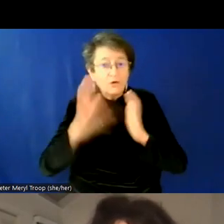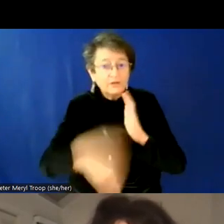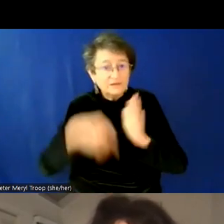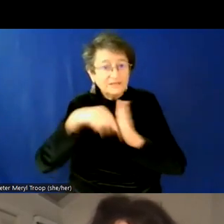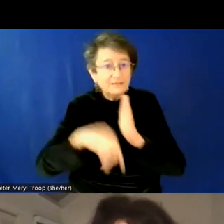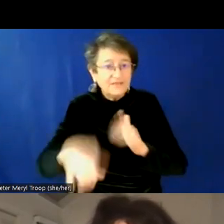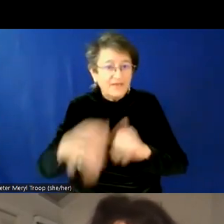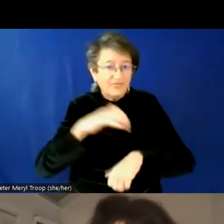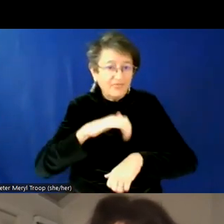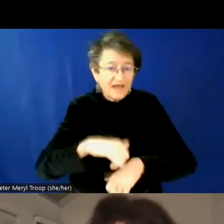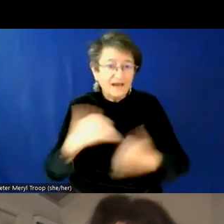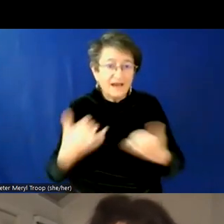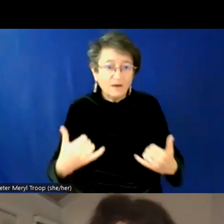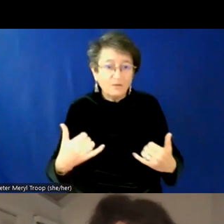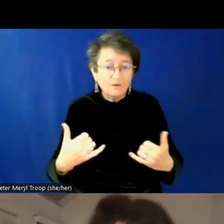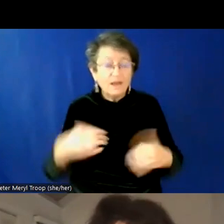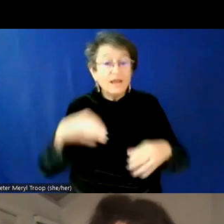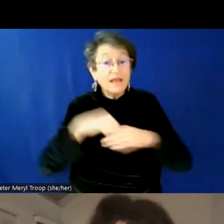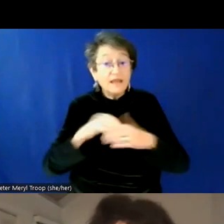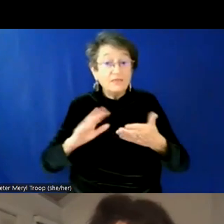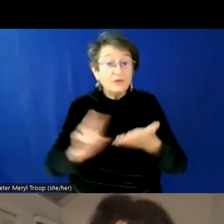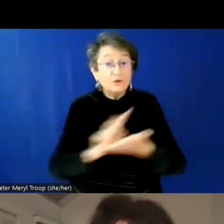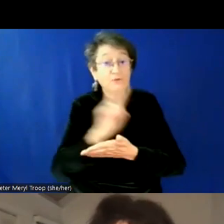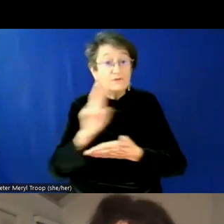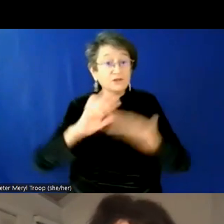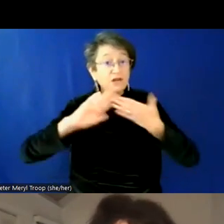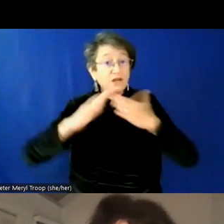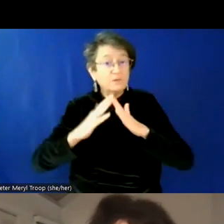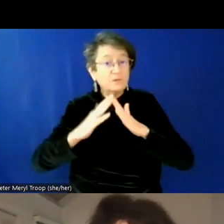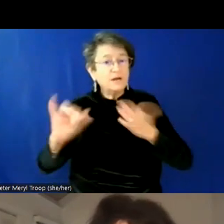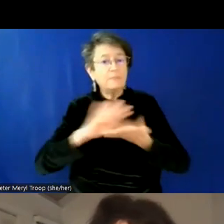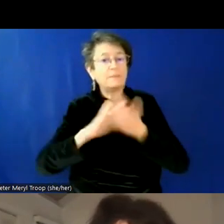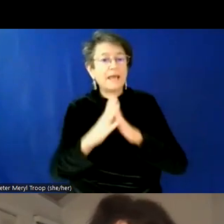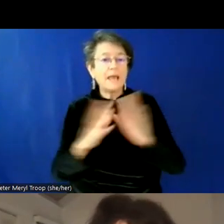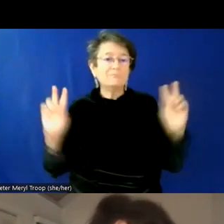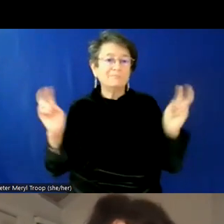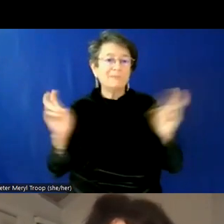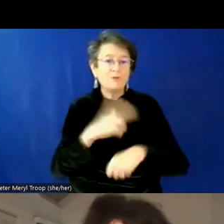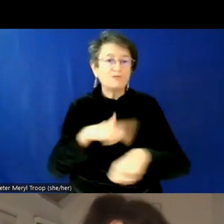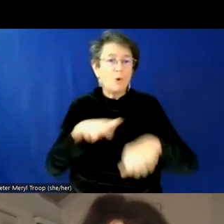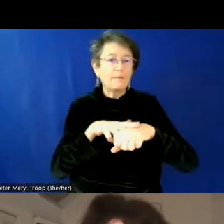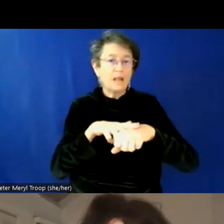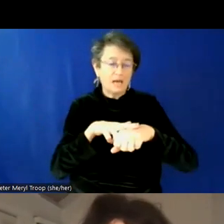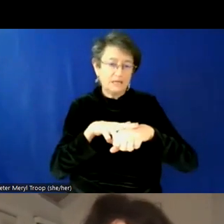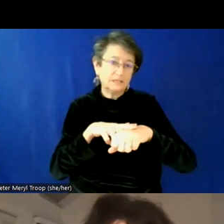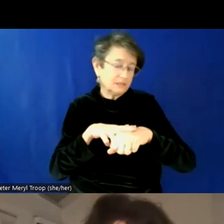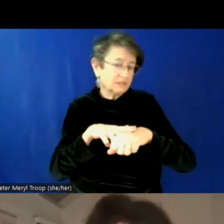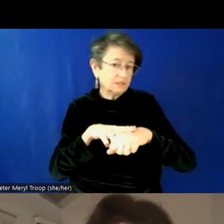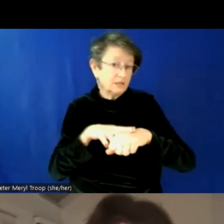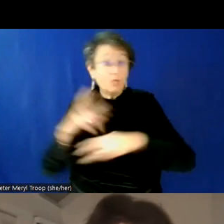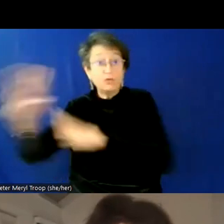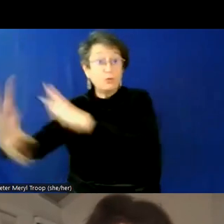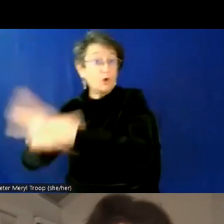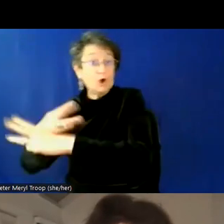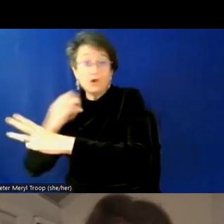within the university community normalized, uh, which is not the way it is in the rest of the world. Uh, but it's, it's,